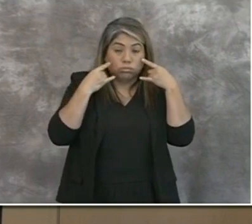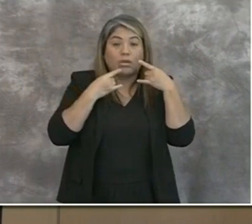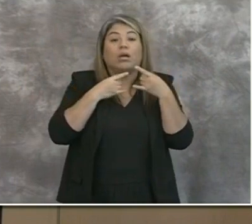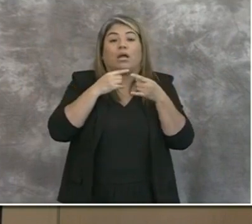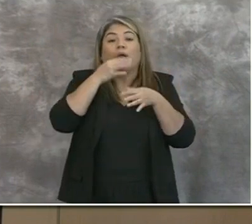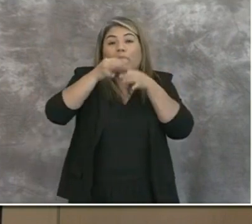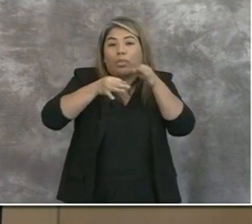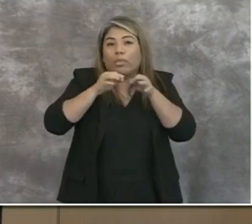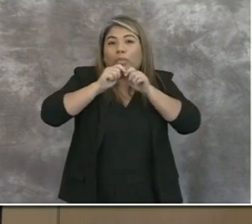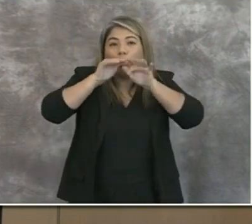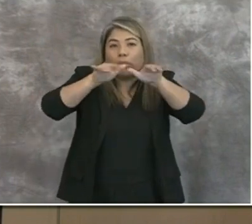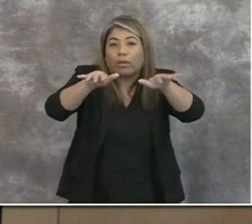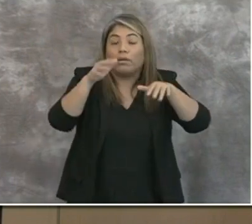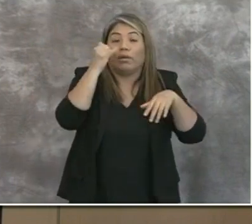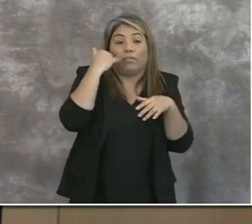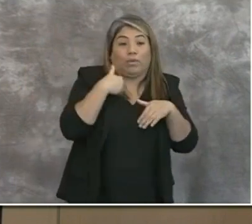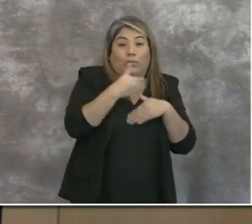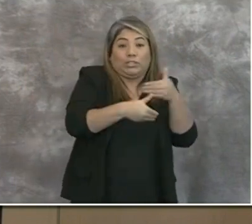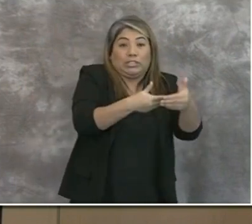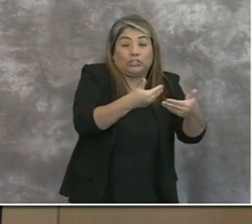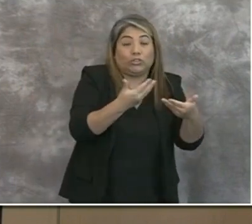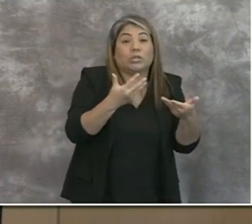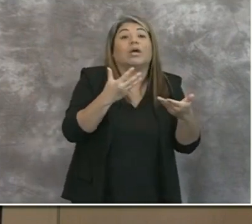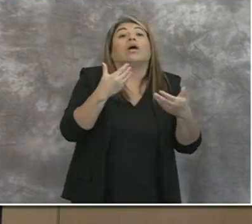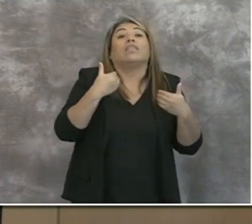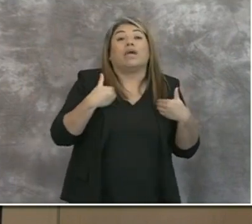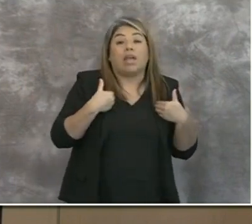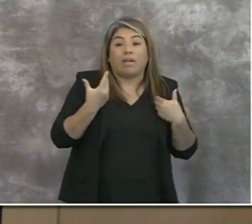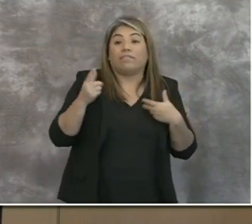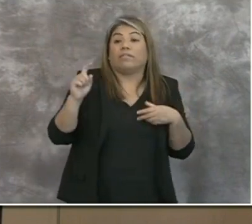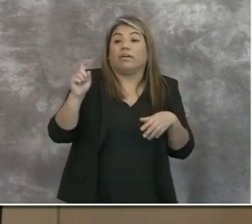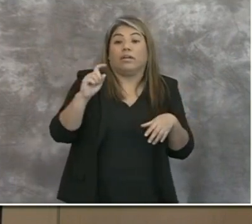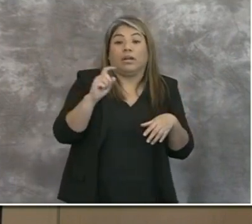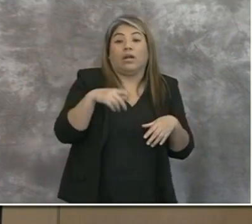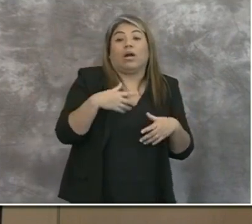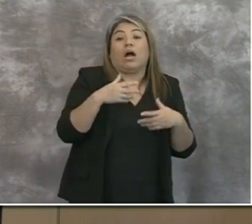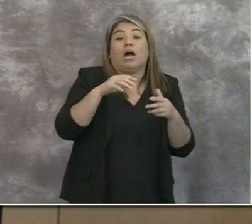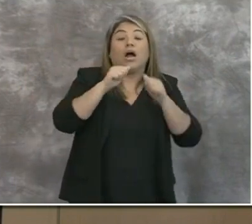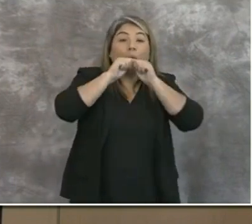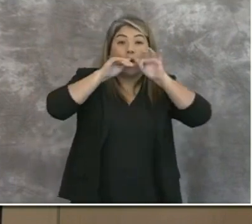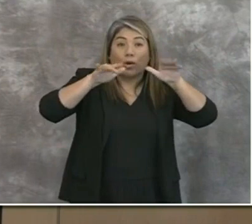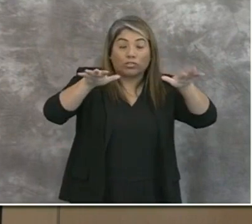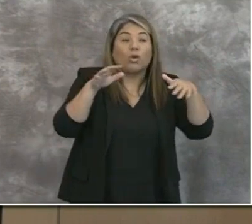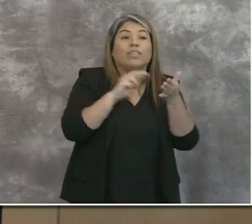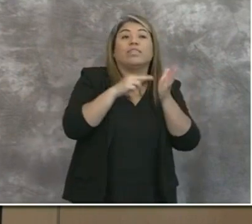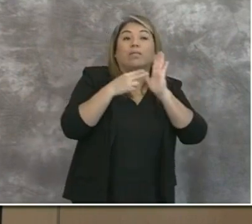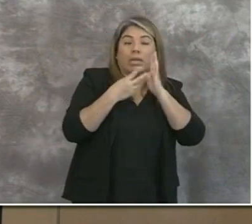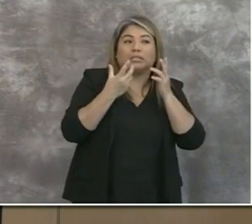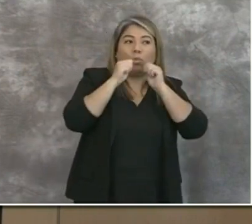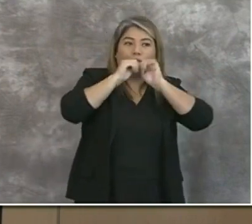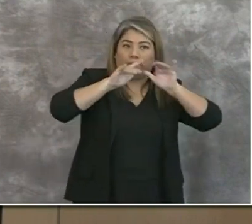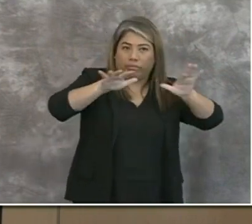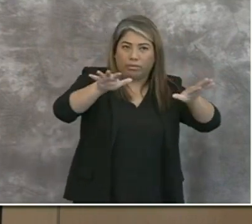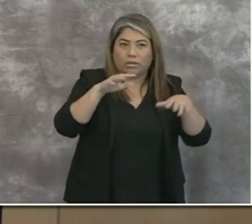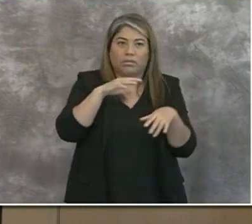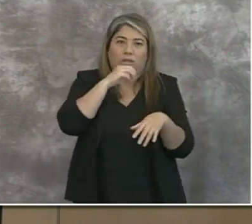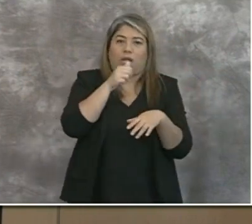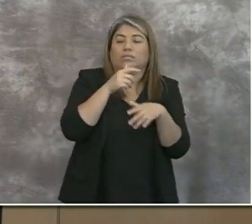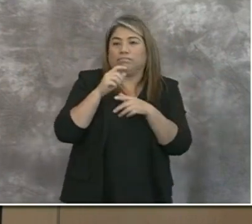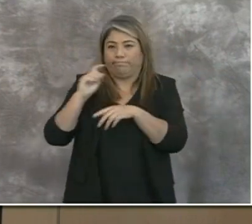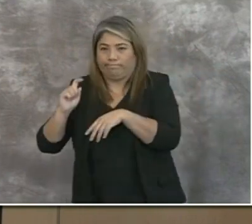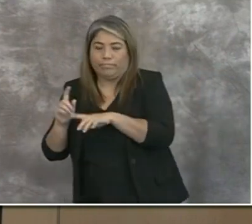performed that produces aerosols, then there is aerosolization. But in general,